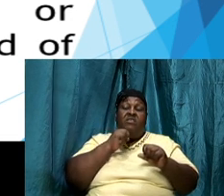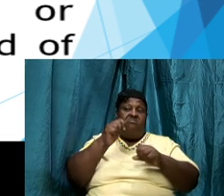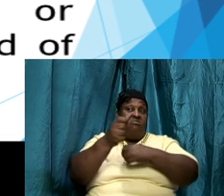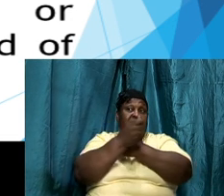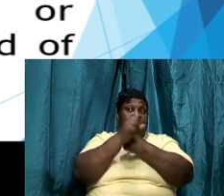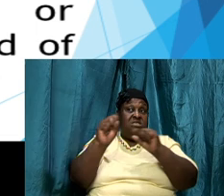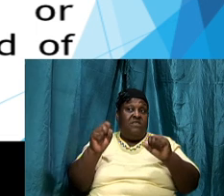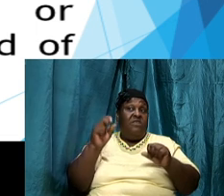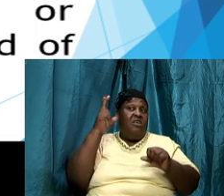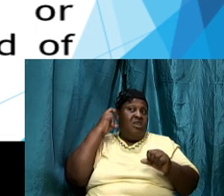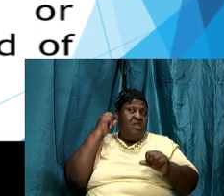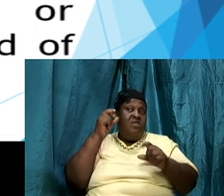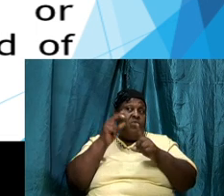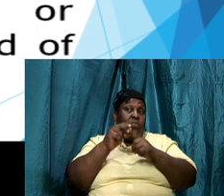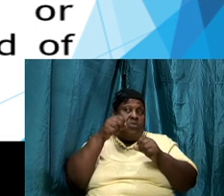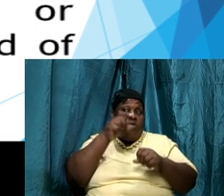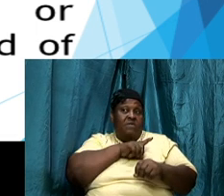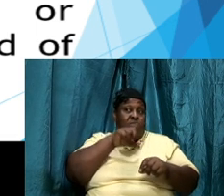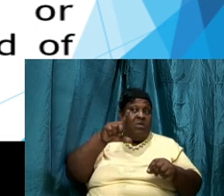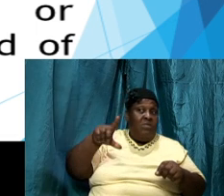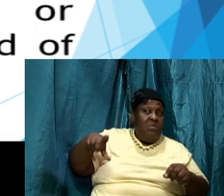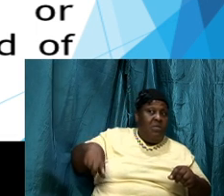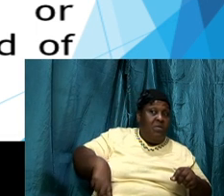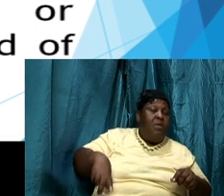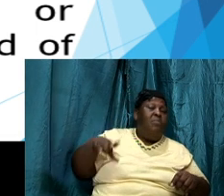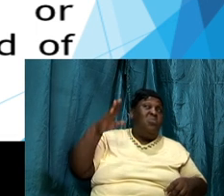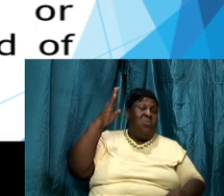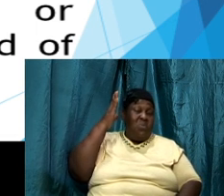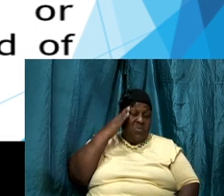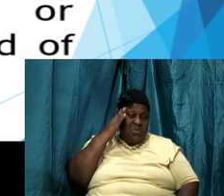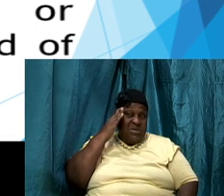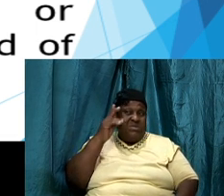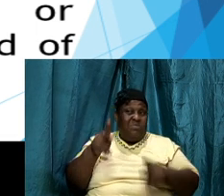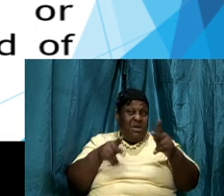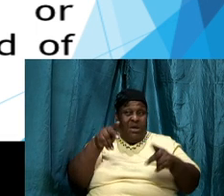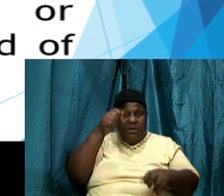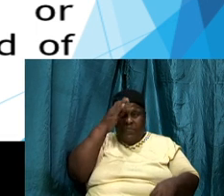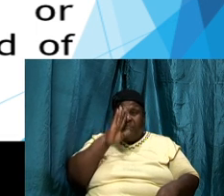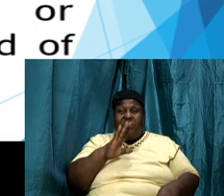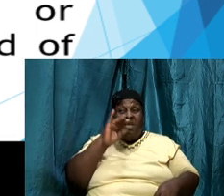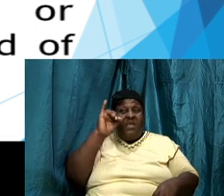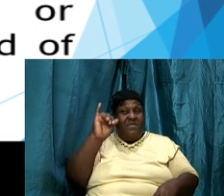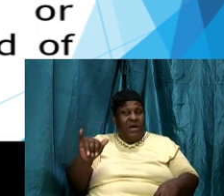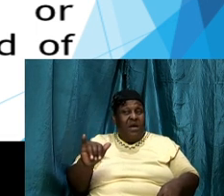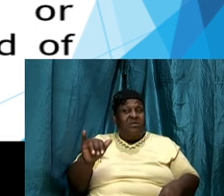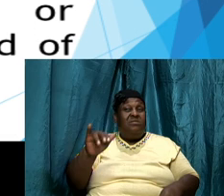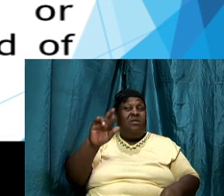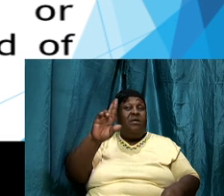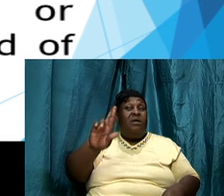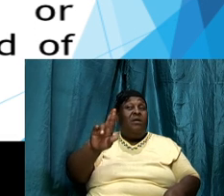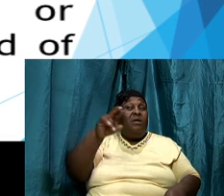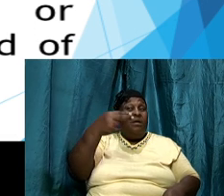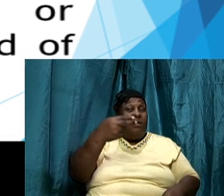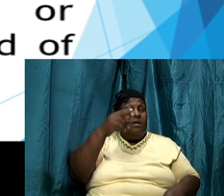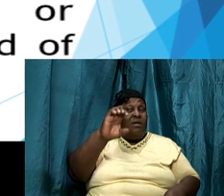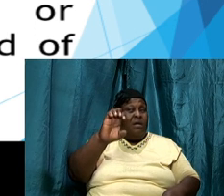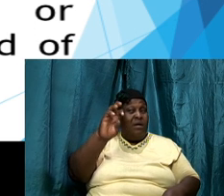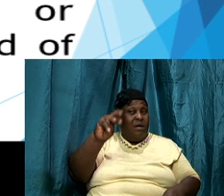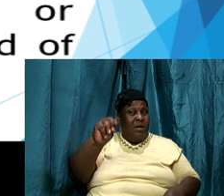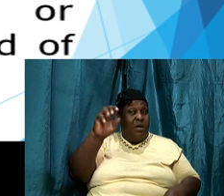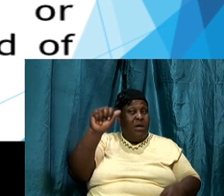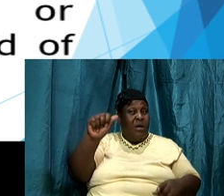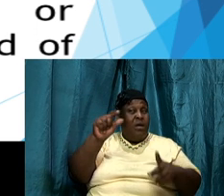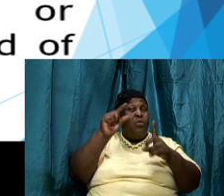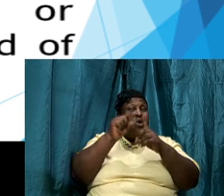but notice notice of God that that rhema word hinges entirely